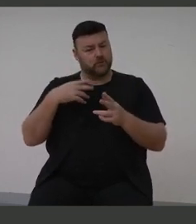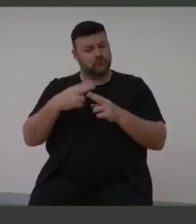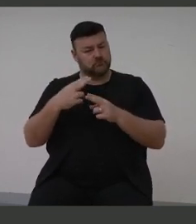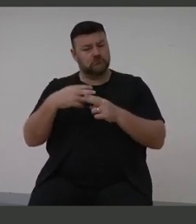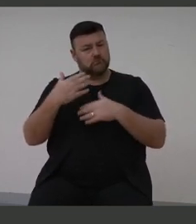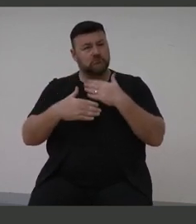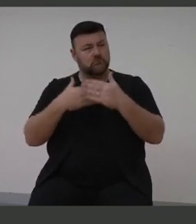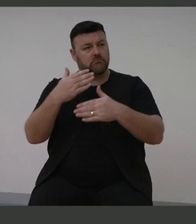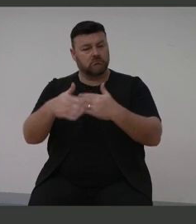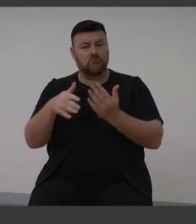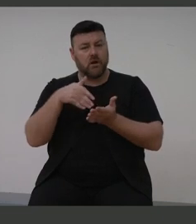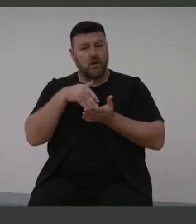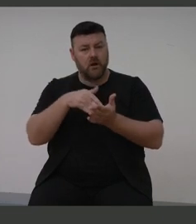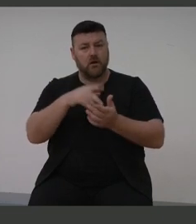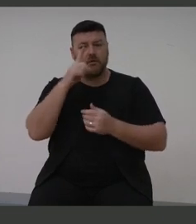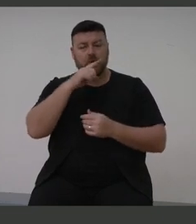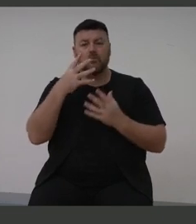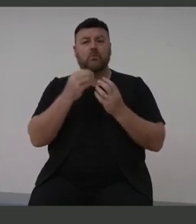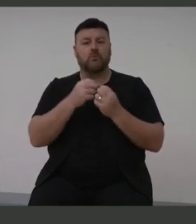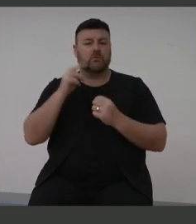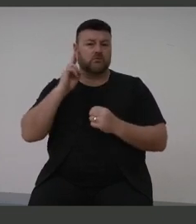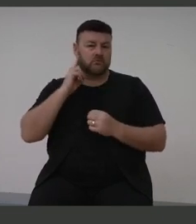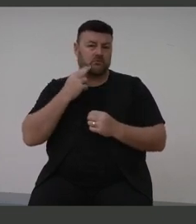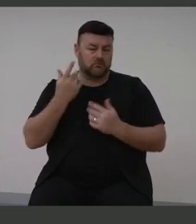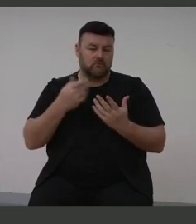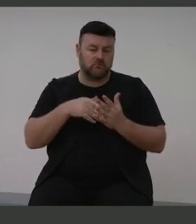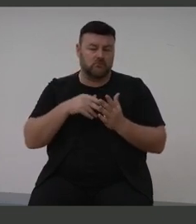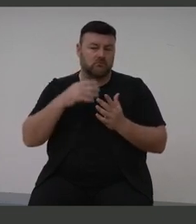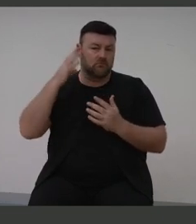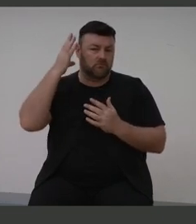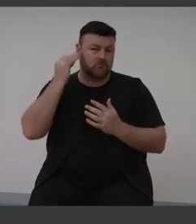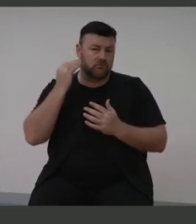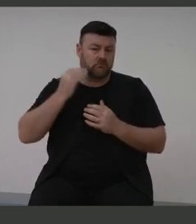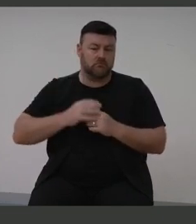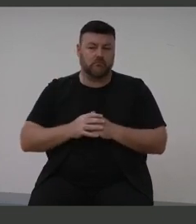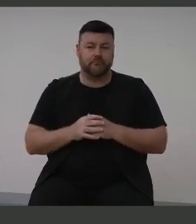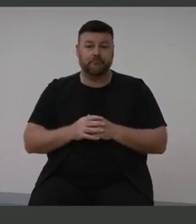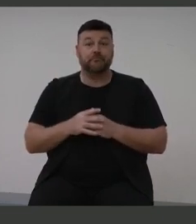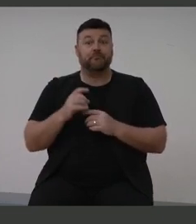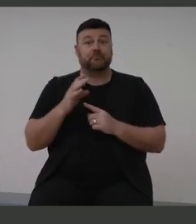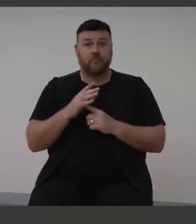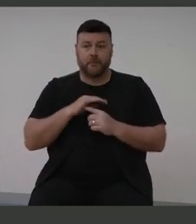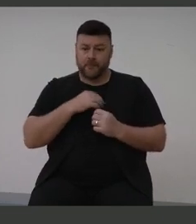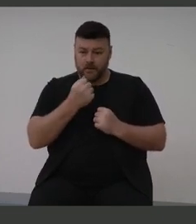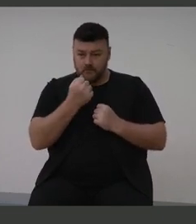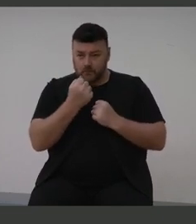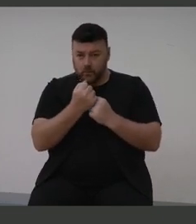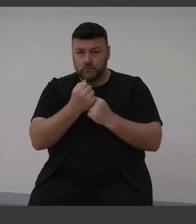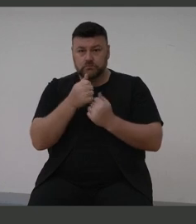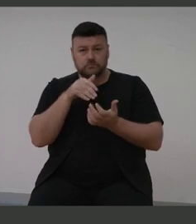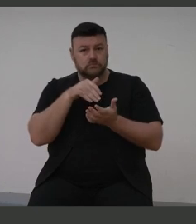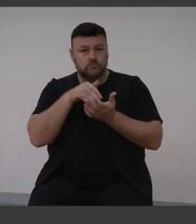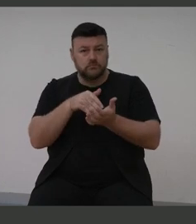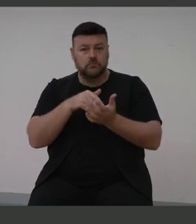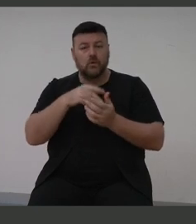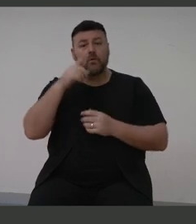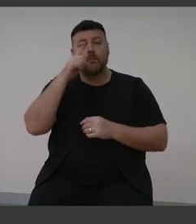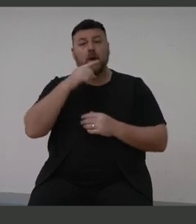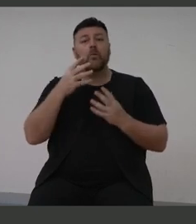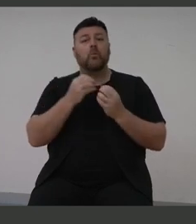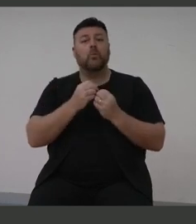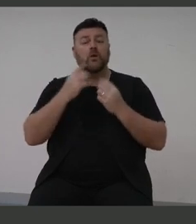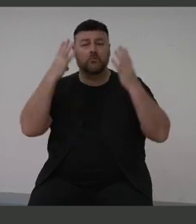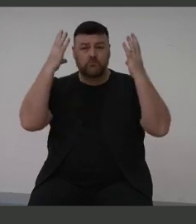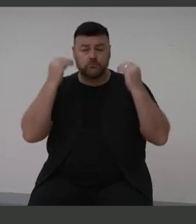hearing deficiency, and importantly to provide assistance and support for people who are